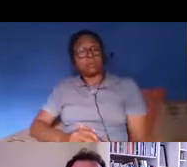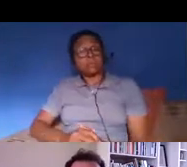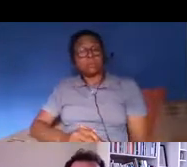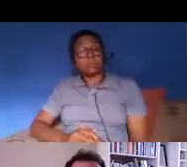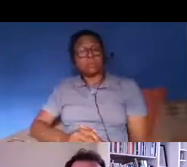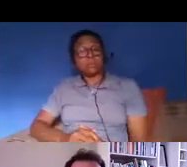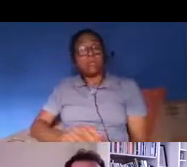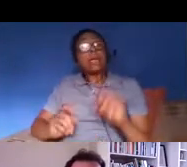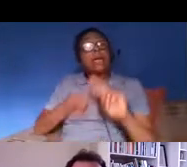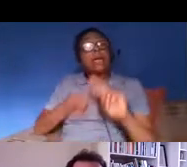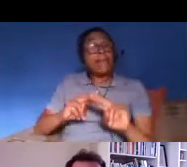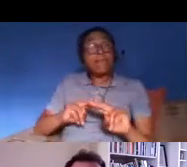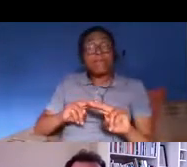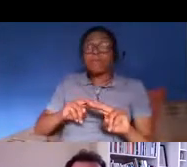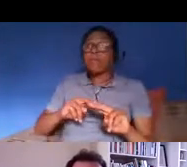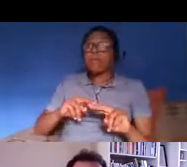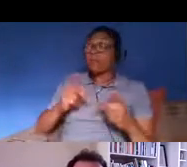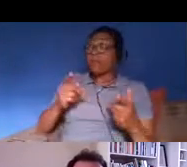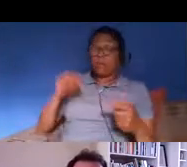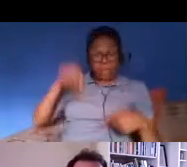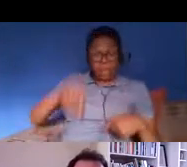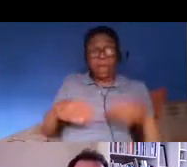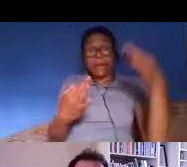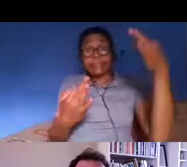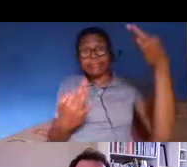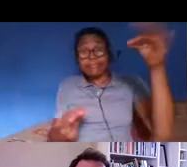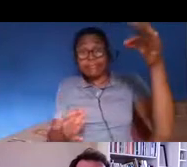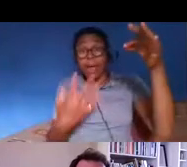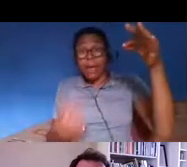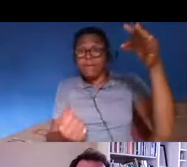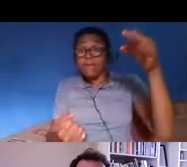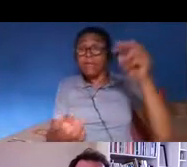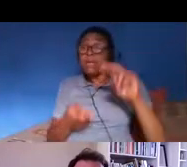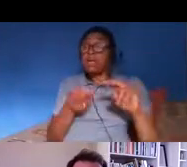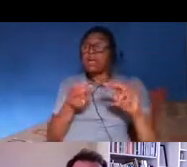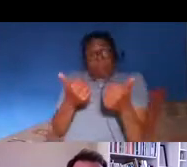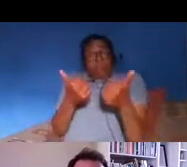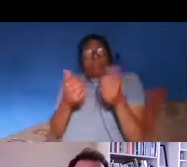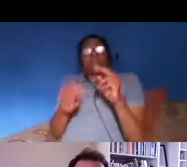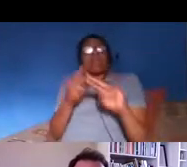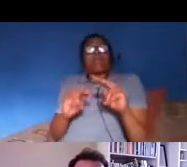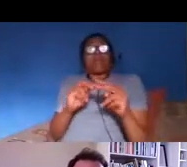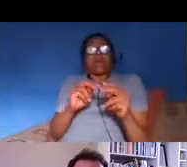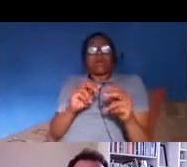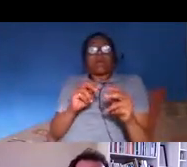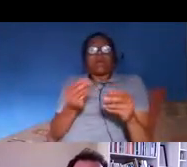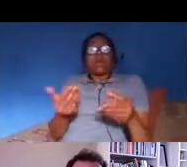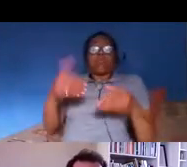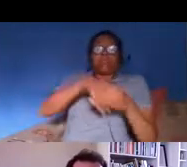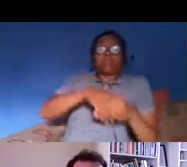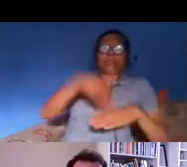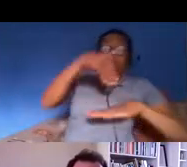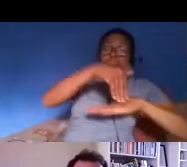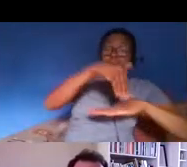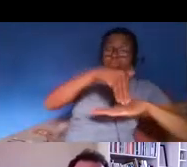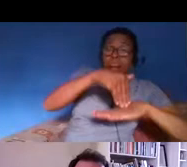if they they're lawful then eventually they're on the road citizenship potentially if they fall into um uh illegality then they enter this kind